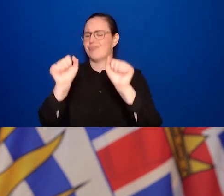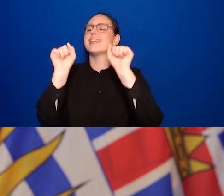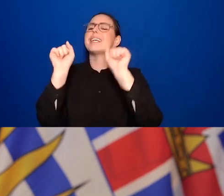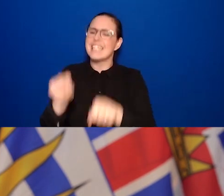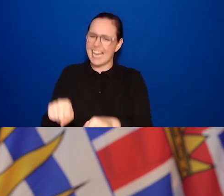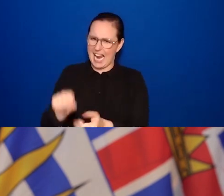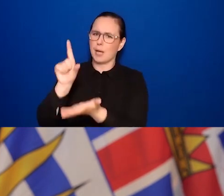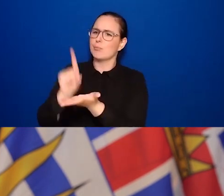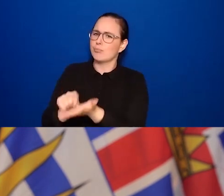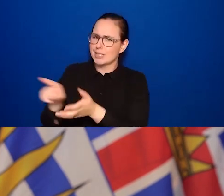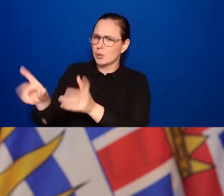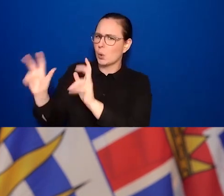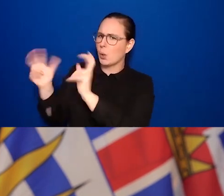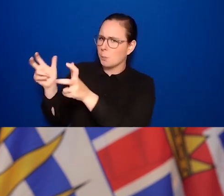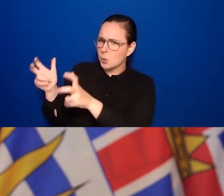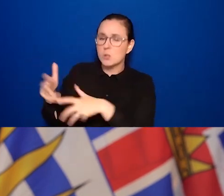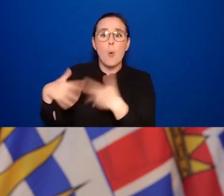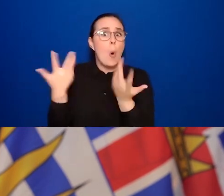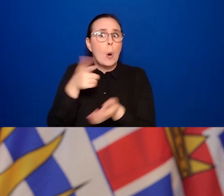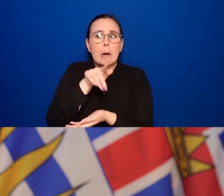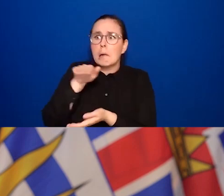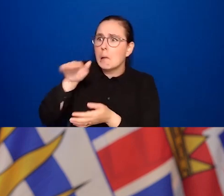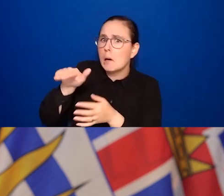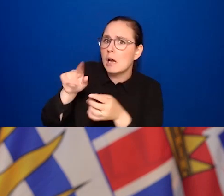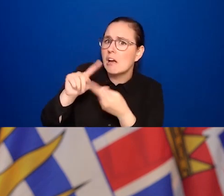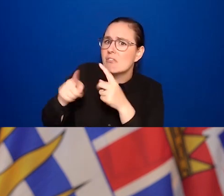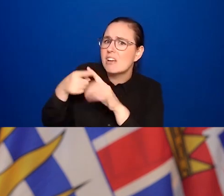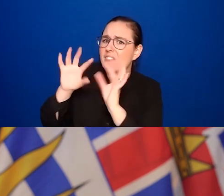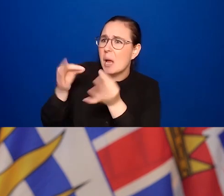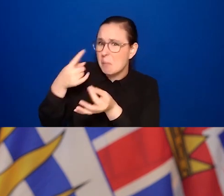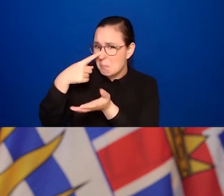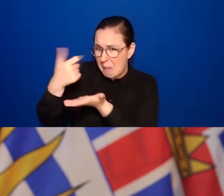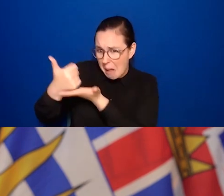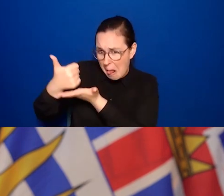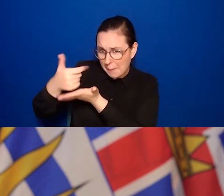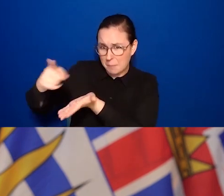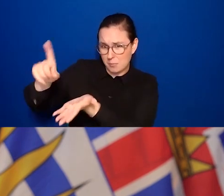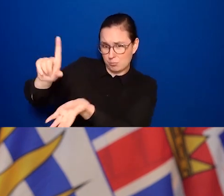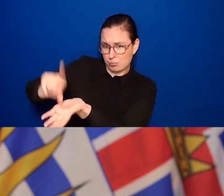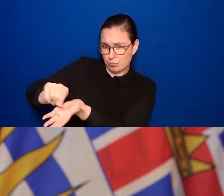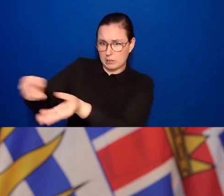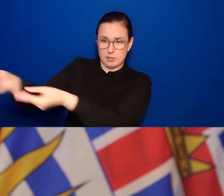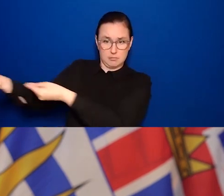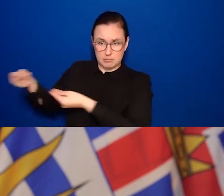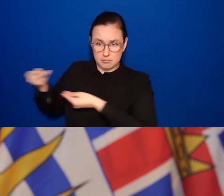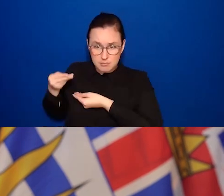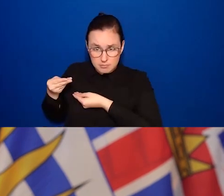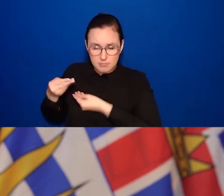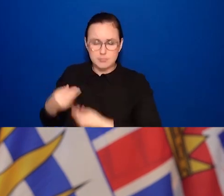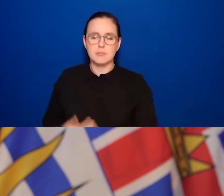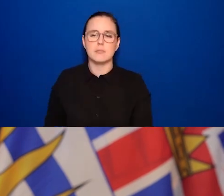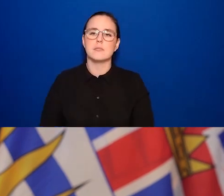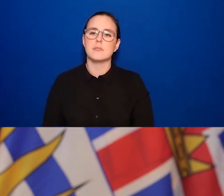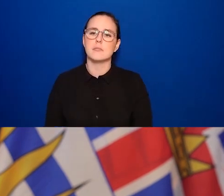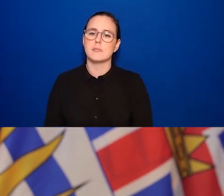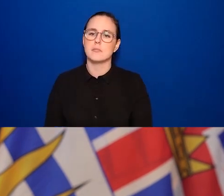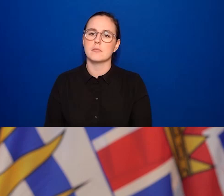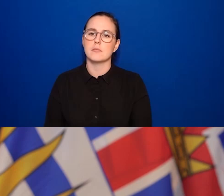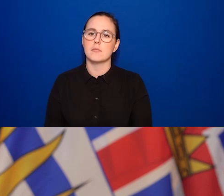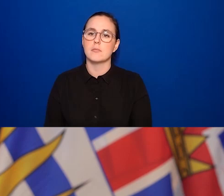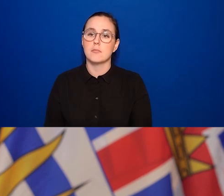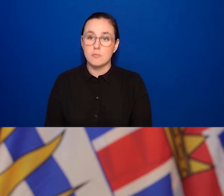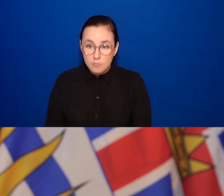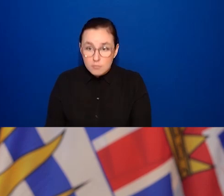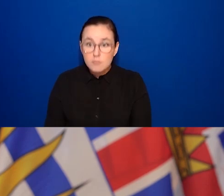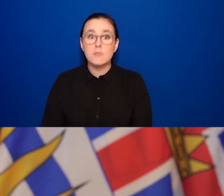family member. We really encourage people to do that, to assist you to print your BC vaccine card. For those who don't have access